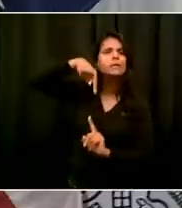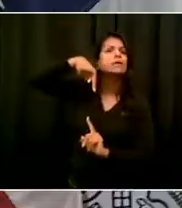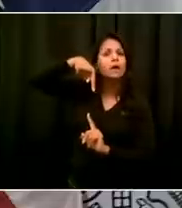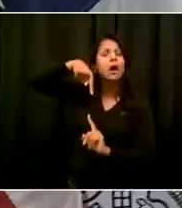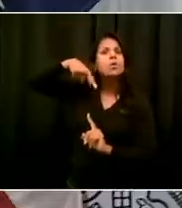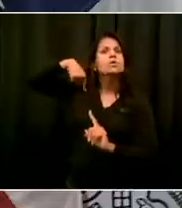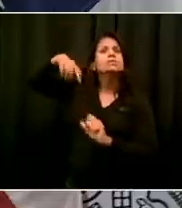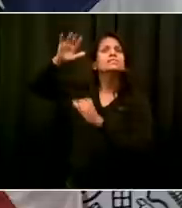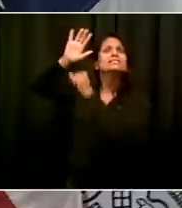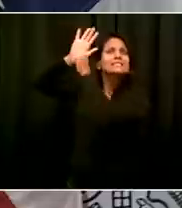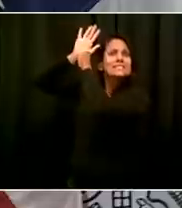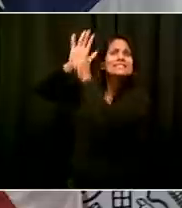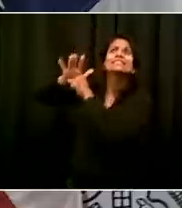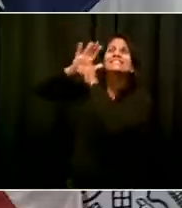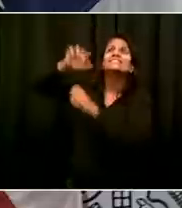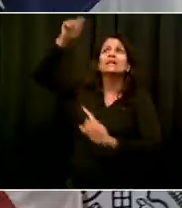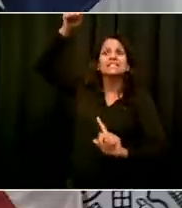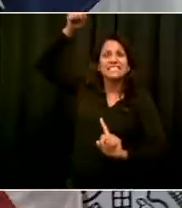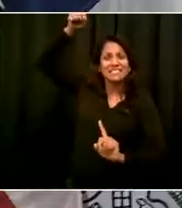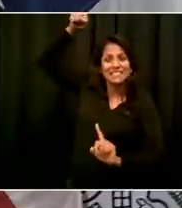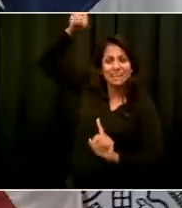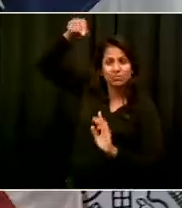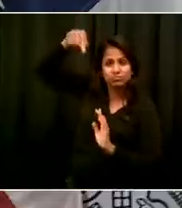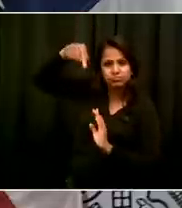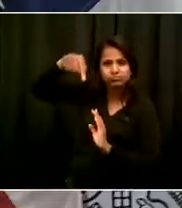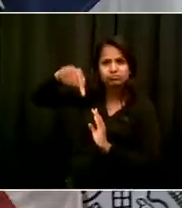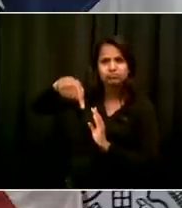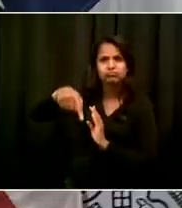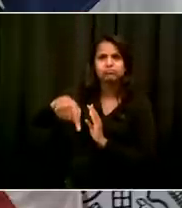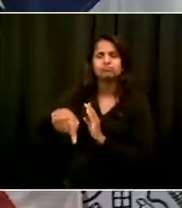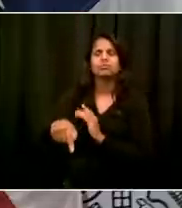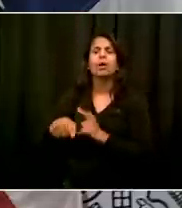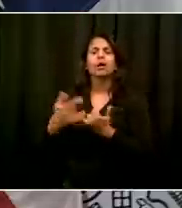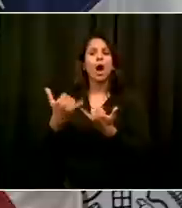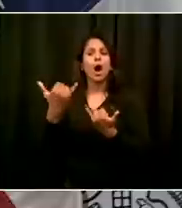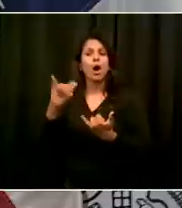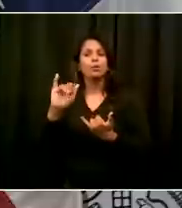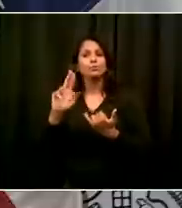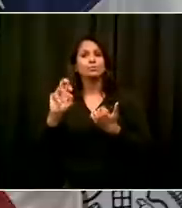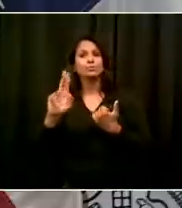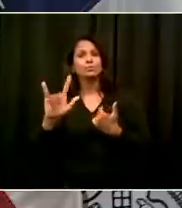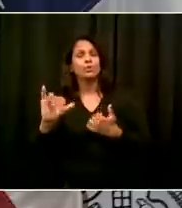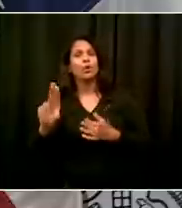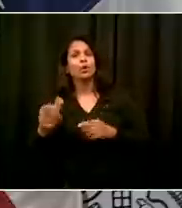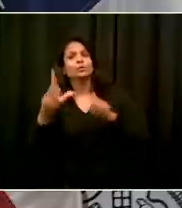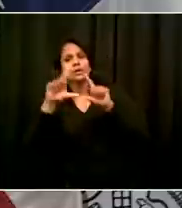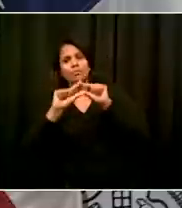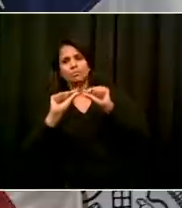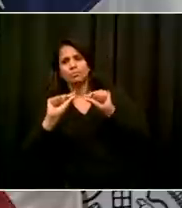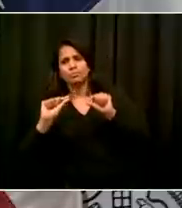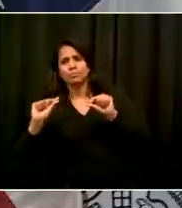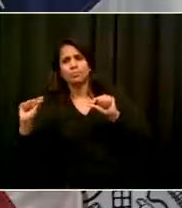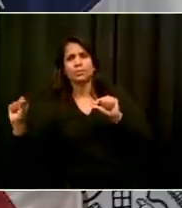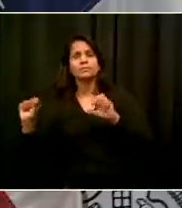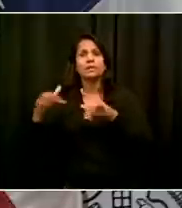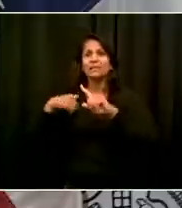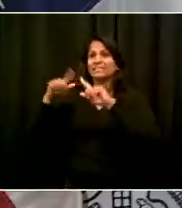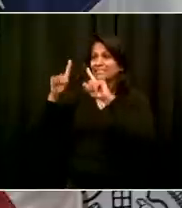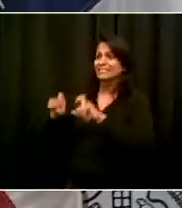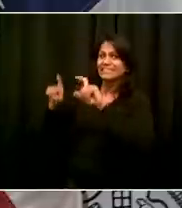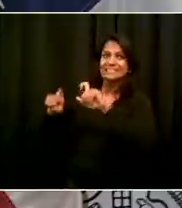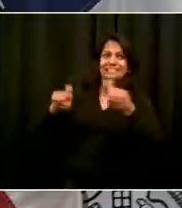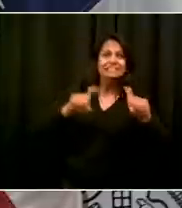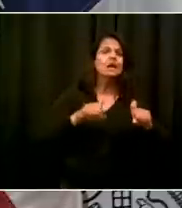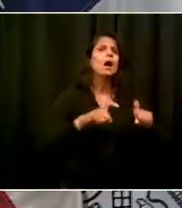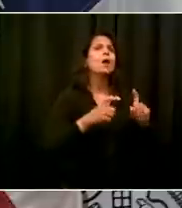a simple way to think about it. More testing equals more truth. We get the real picture of what's happening and it helps us address it. So, again, a thank